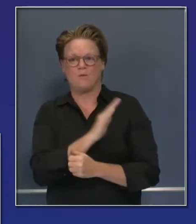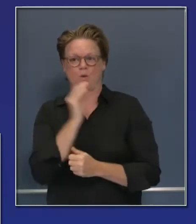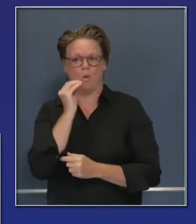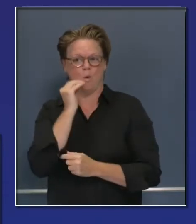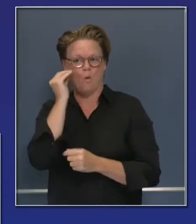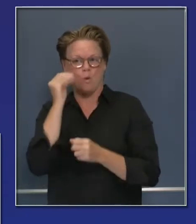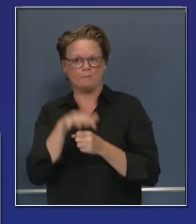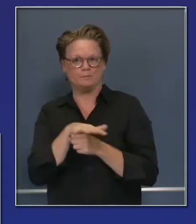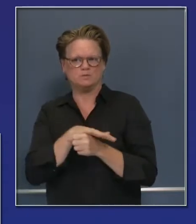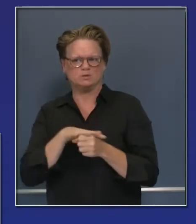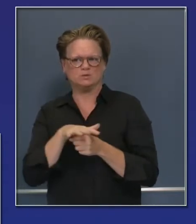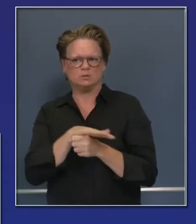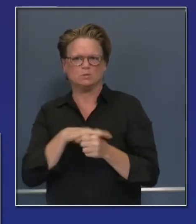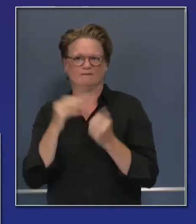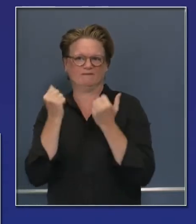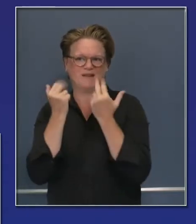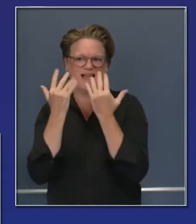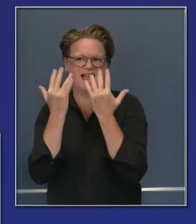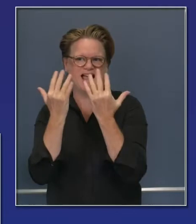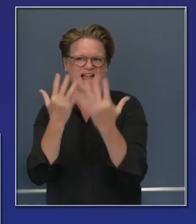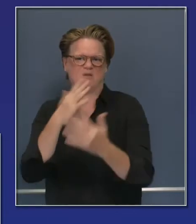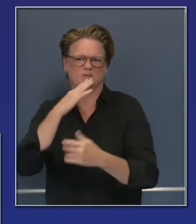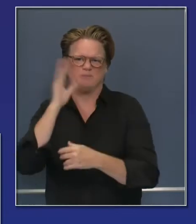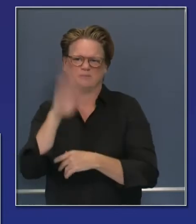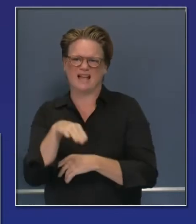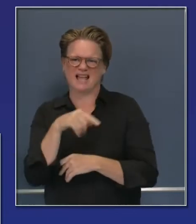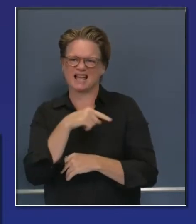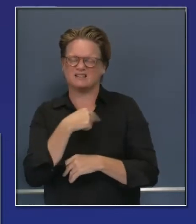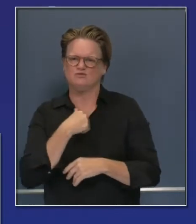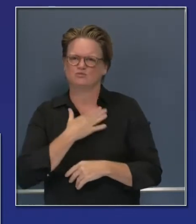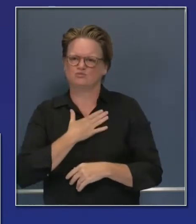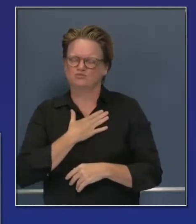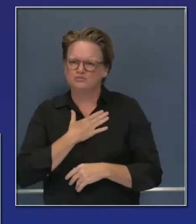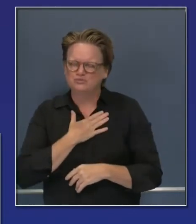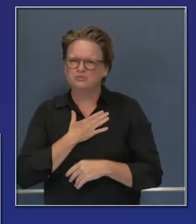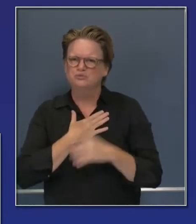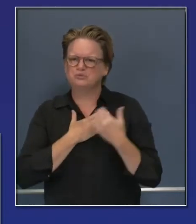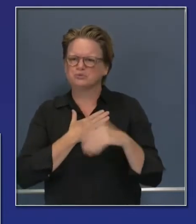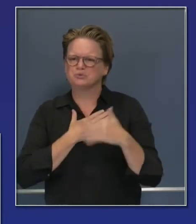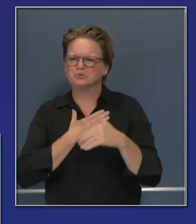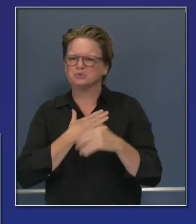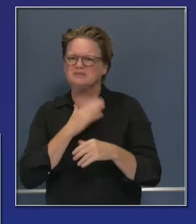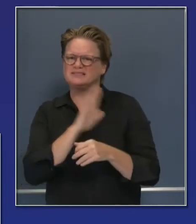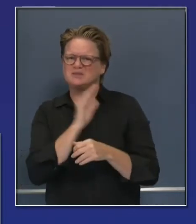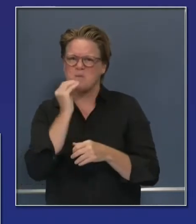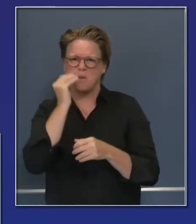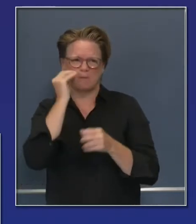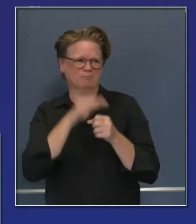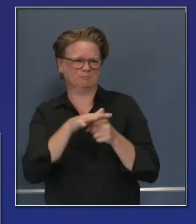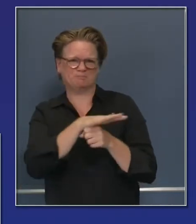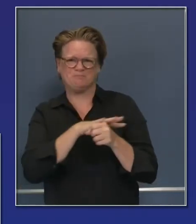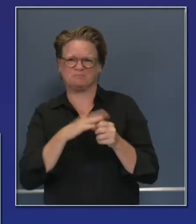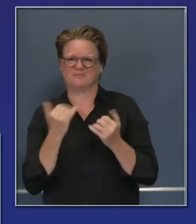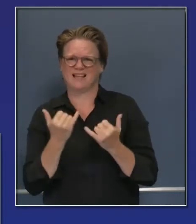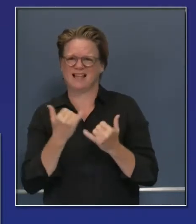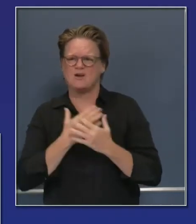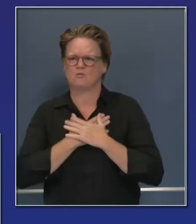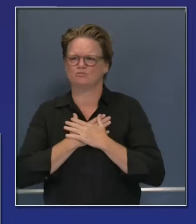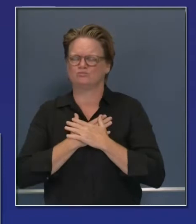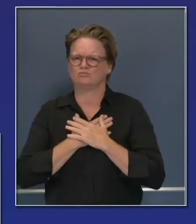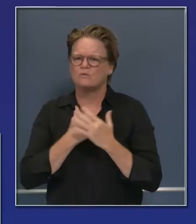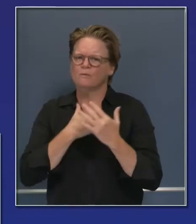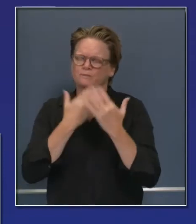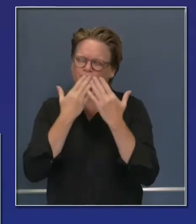moment, disproportionately impacting his district here in the state of California. But again, thank you both for,